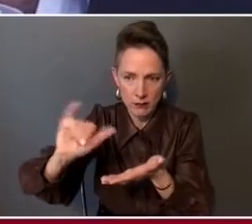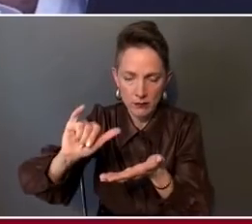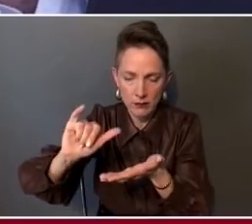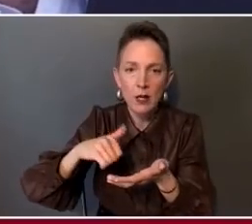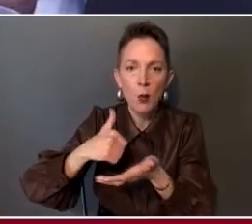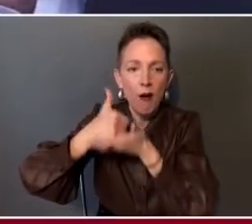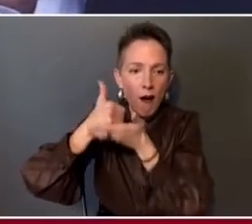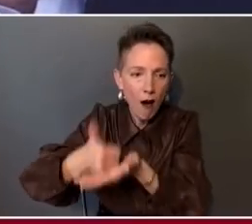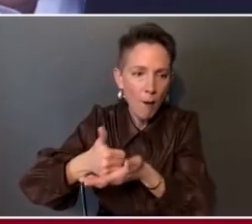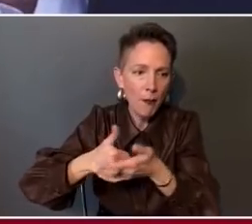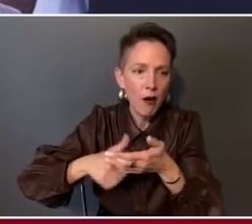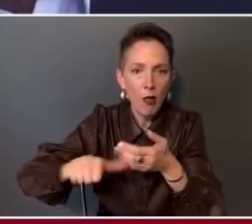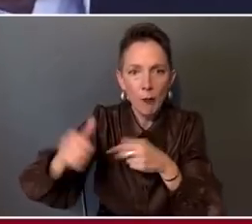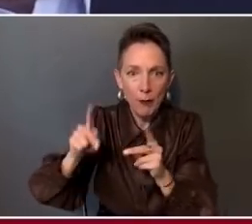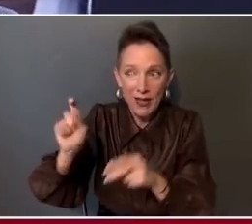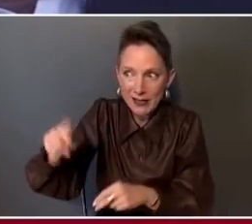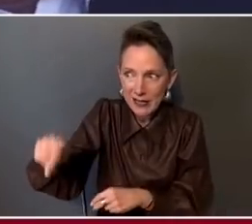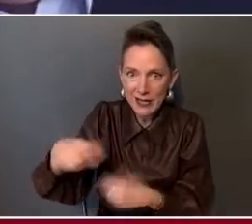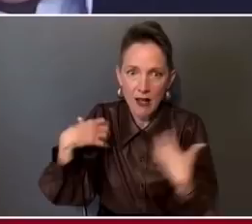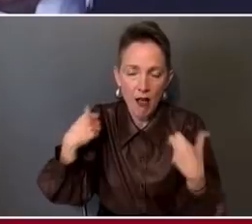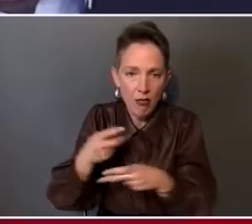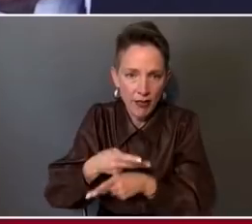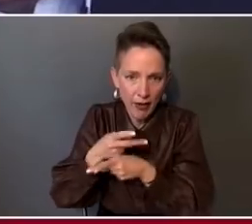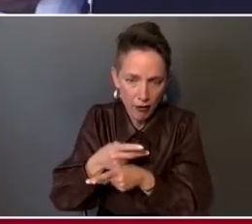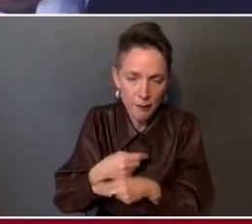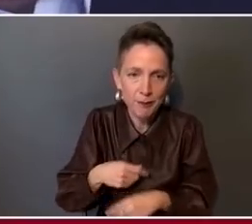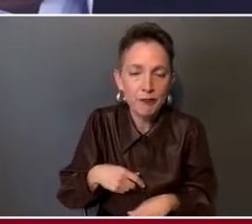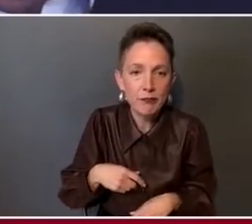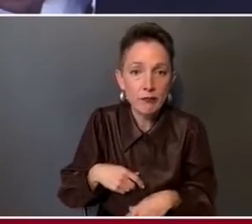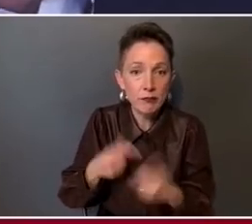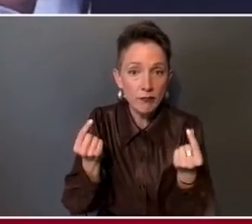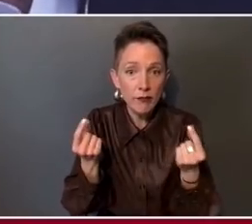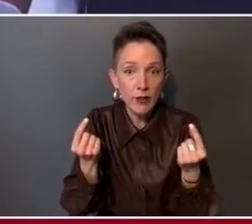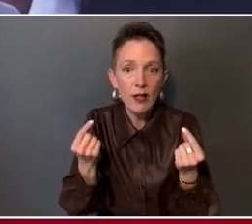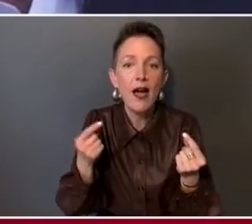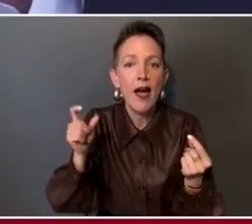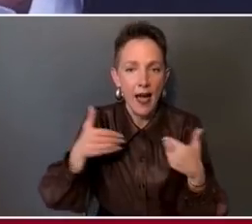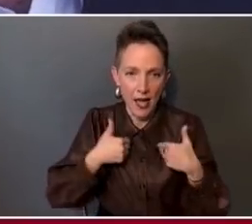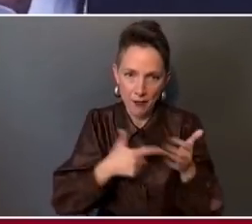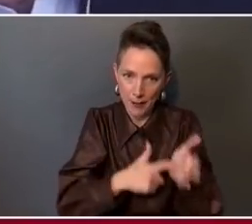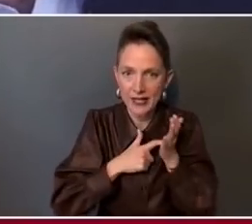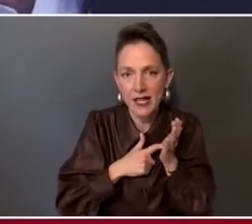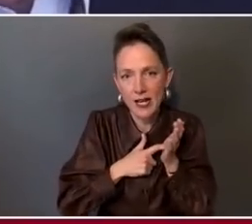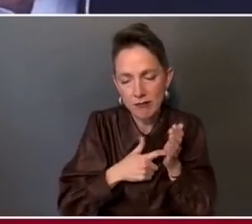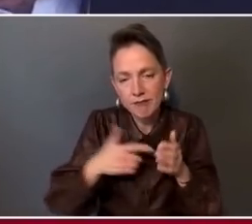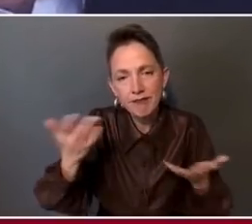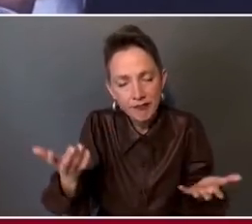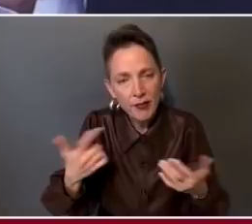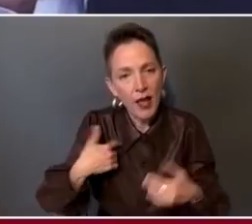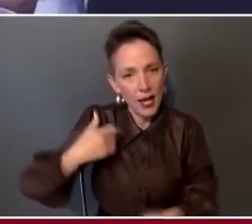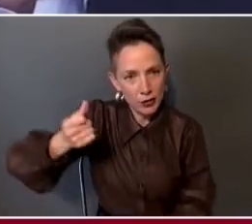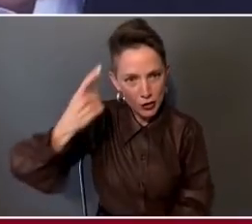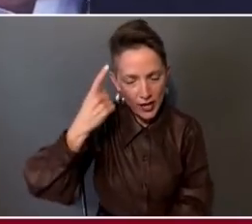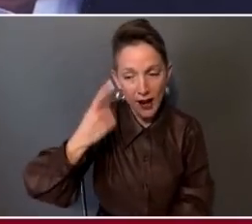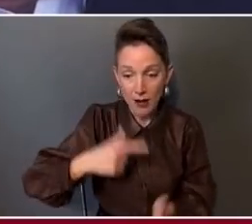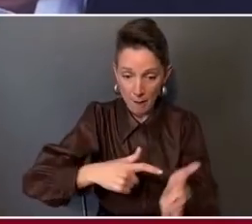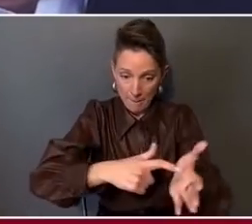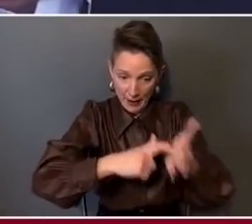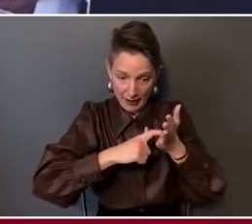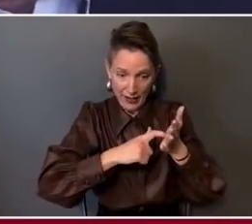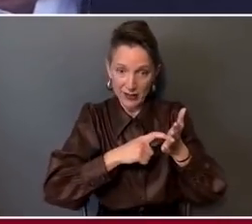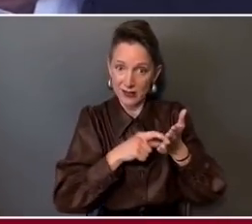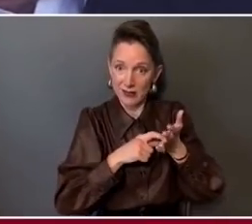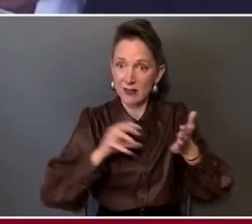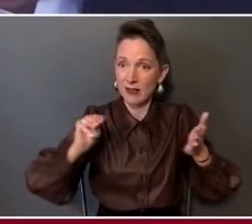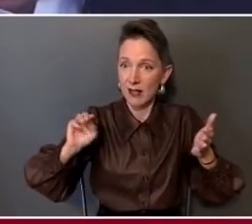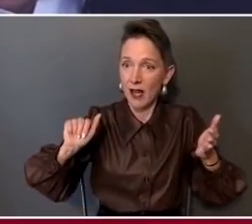of others who need health care. One of the ways to accomplish that is the mandate. I understand the challenges with that. I don't want